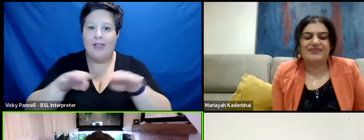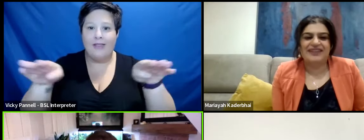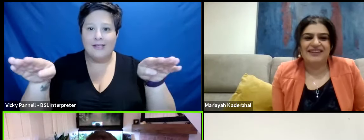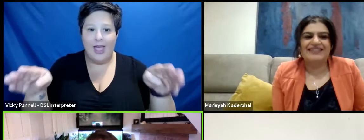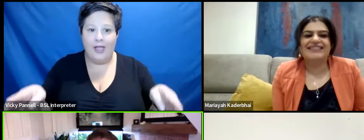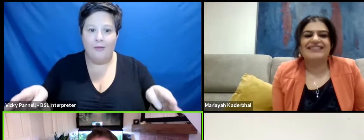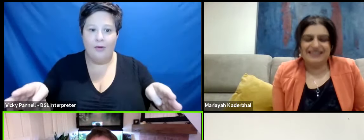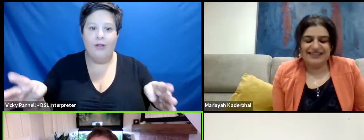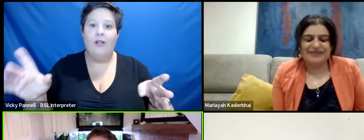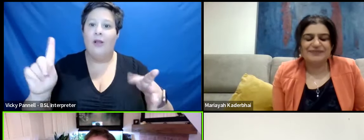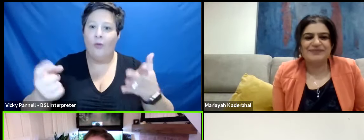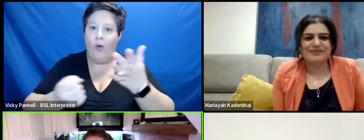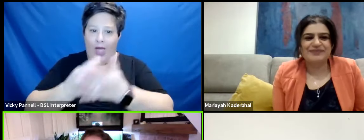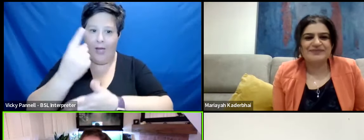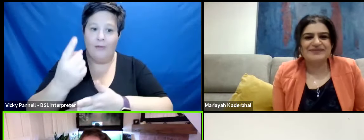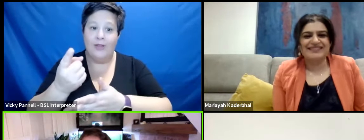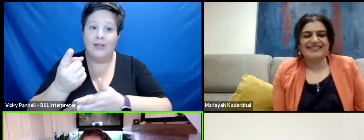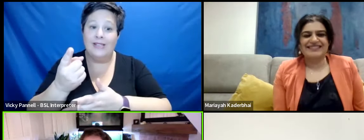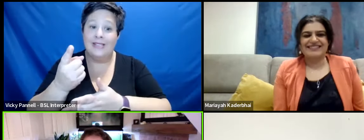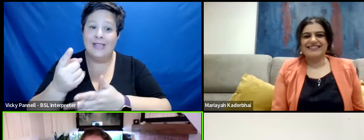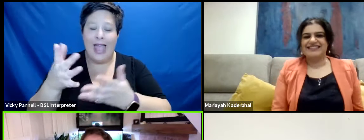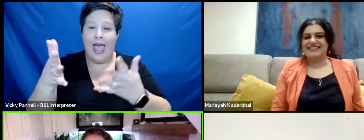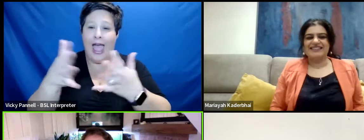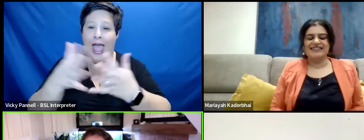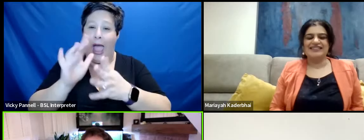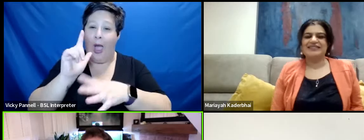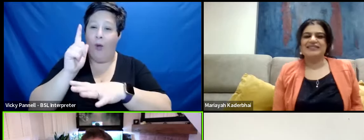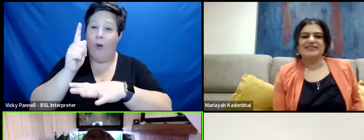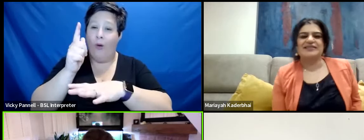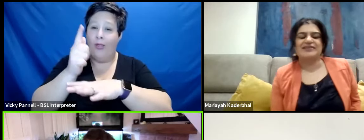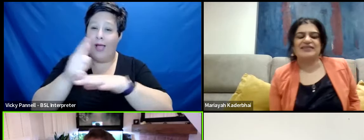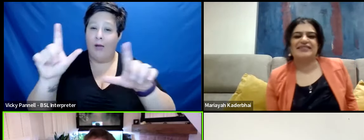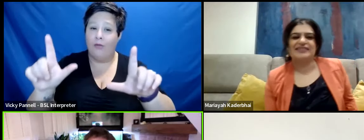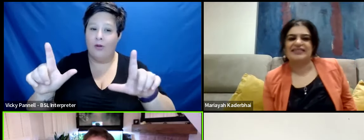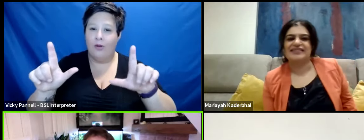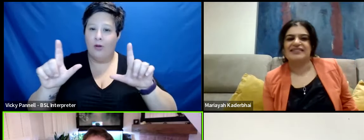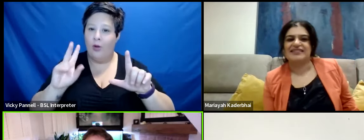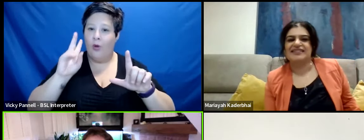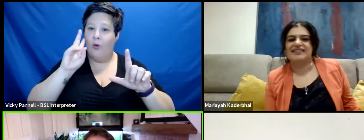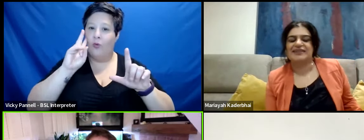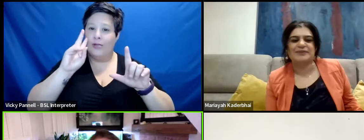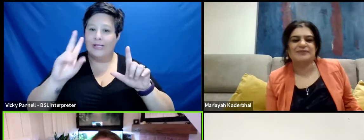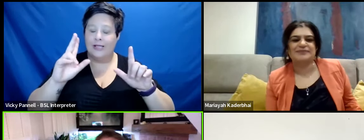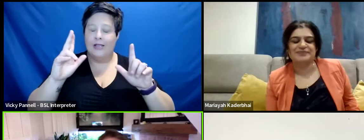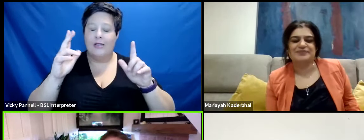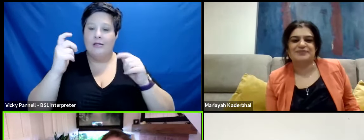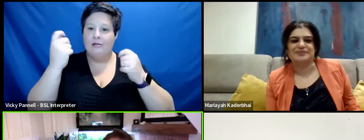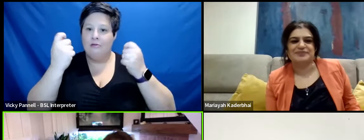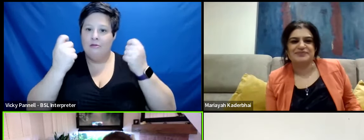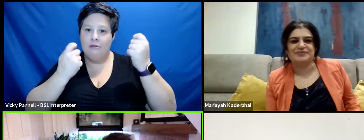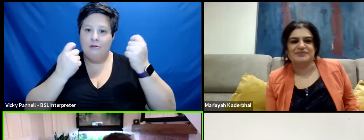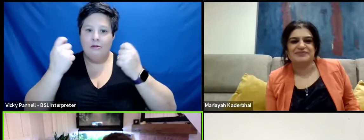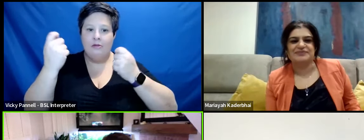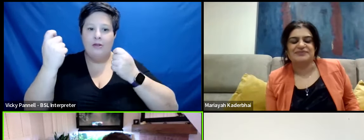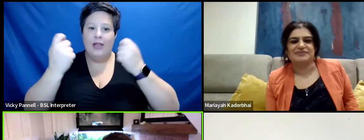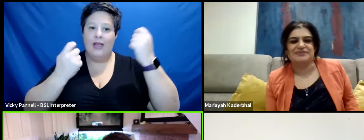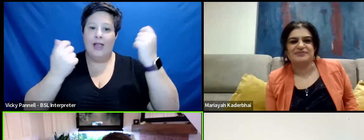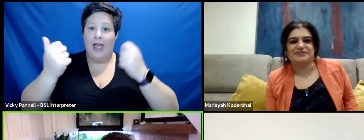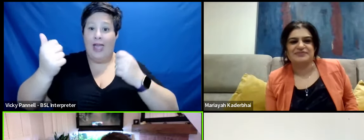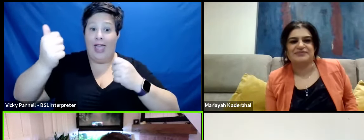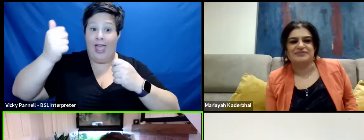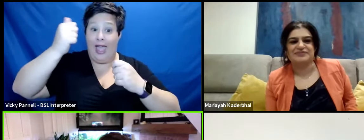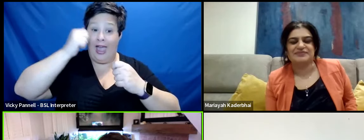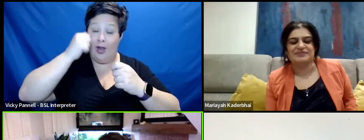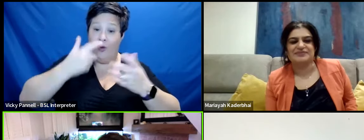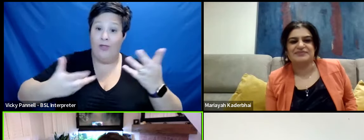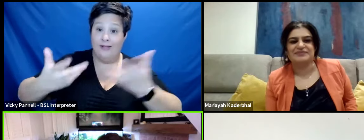and the moment that happens and how the camera just stays back and we just see it go through her face and yet it's something, you know, that I know the discussions that